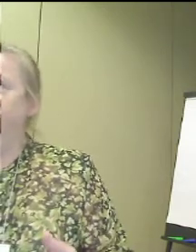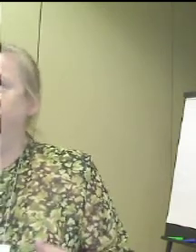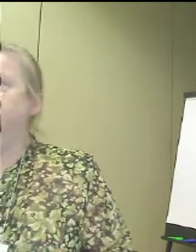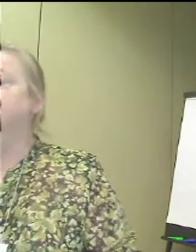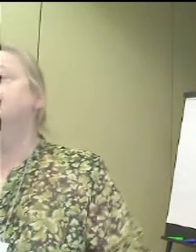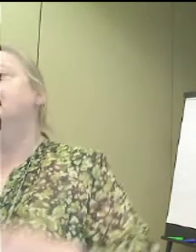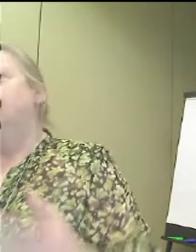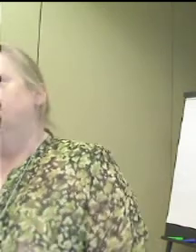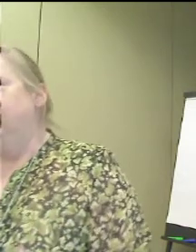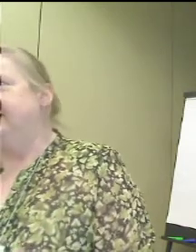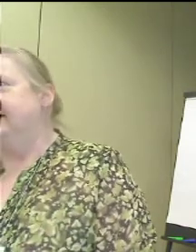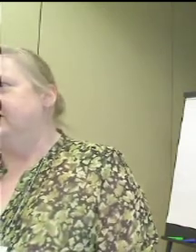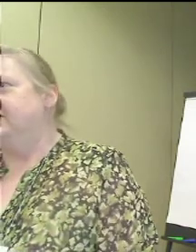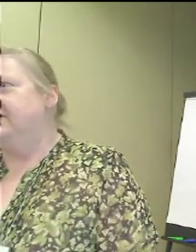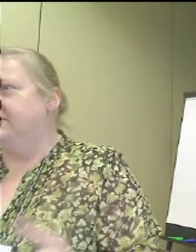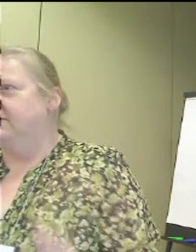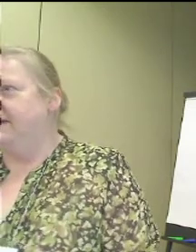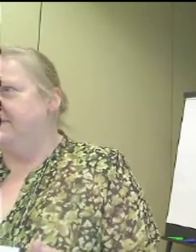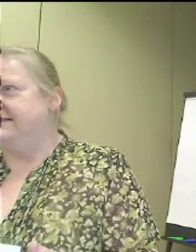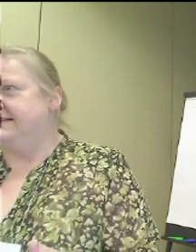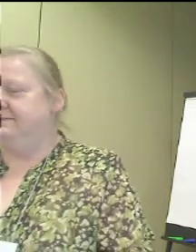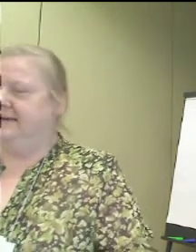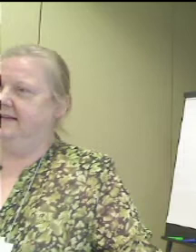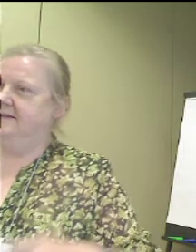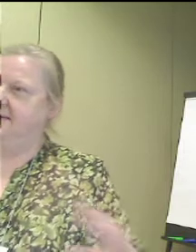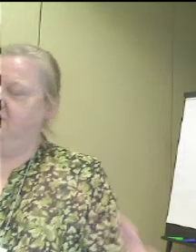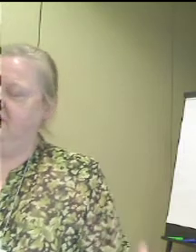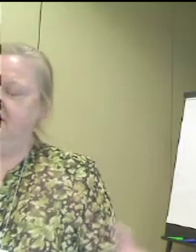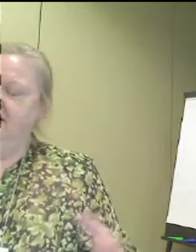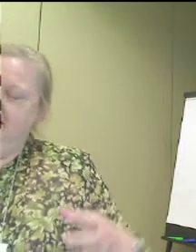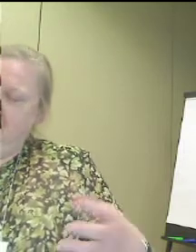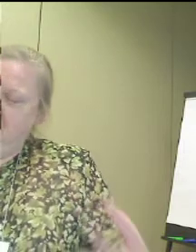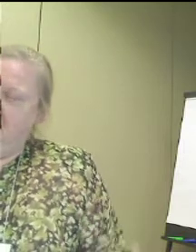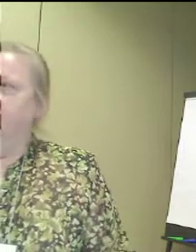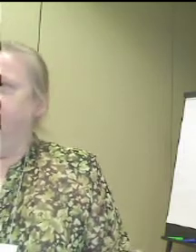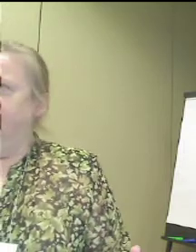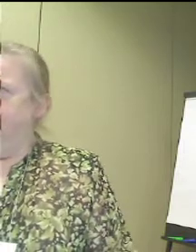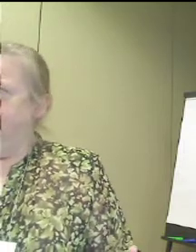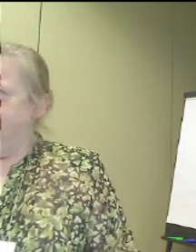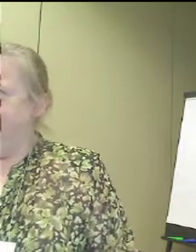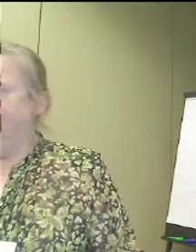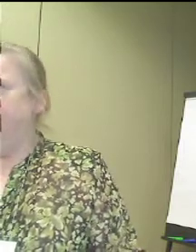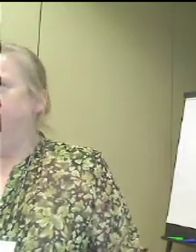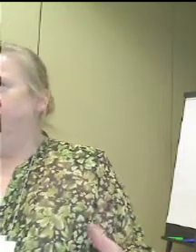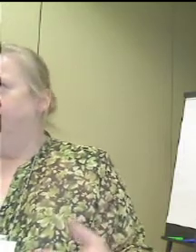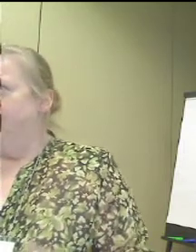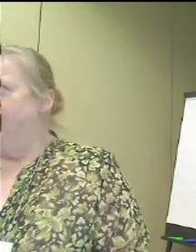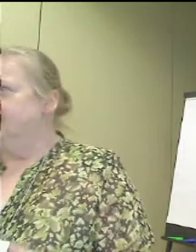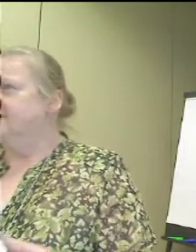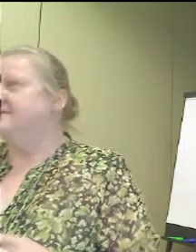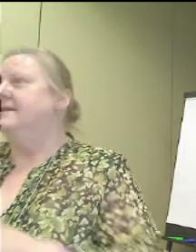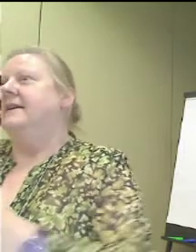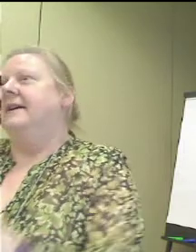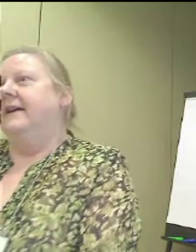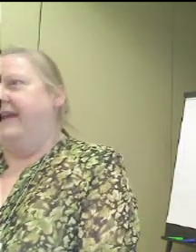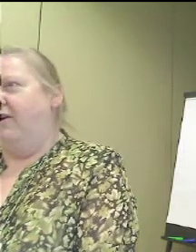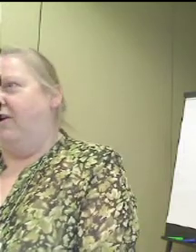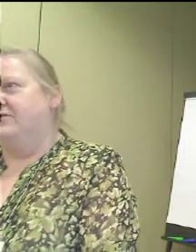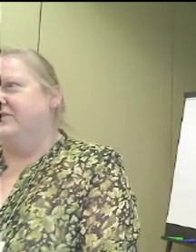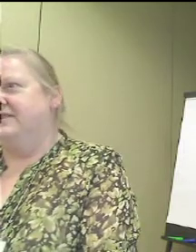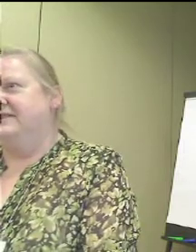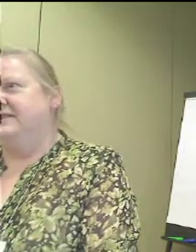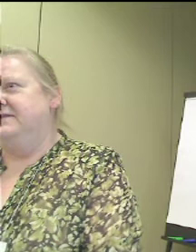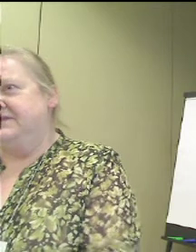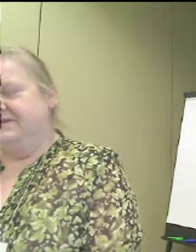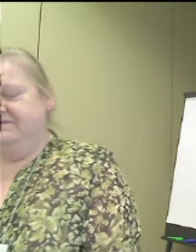impairments. We tend to work with web accessibility with people who can't use a keyboard or a mouse, and